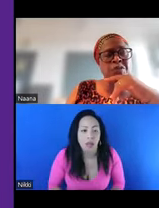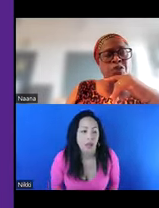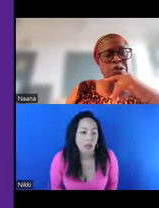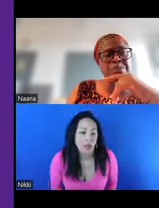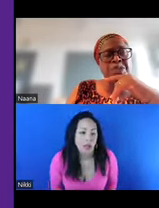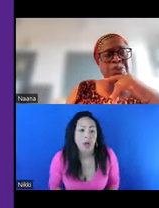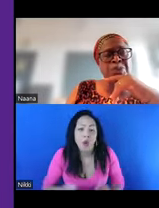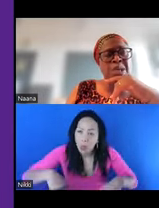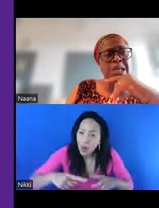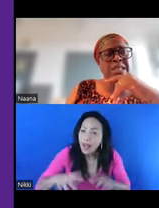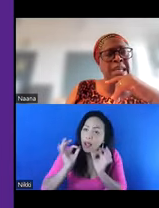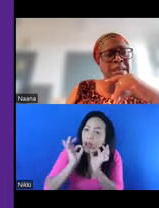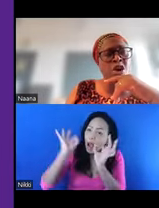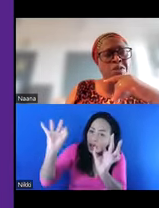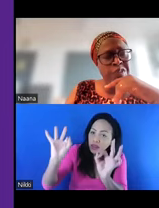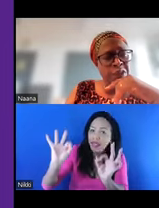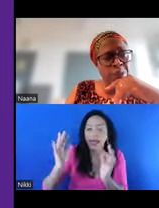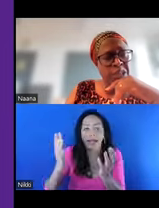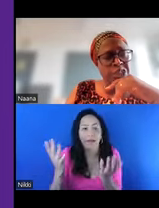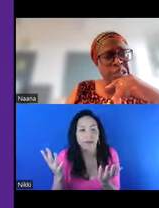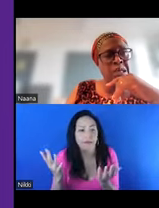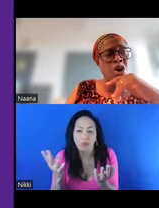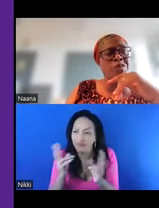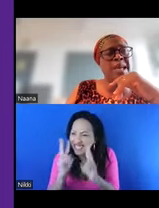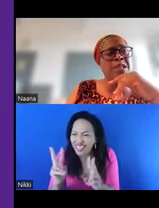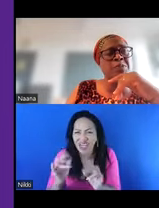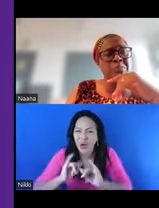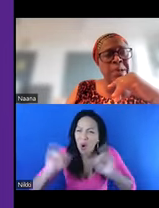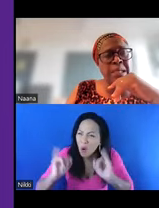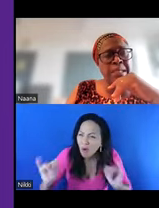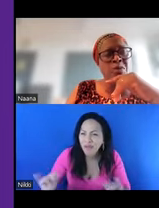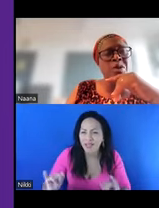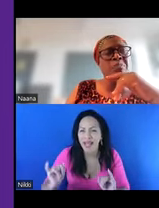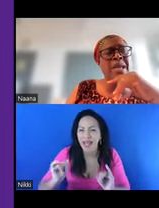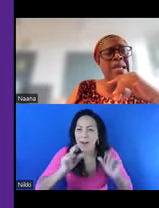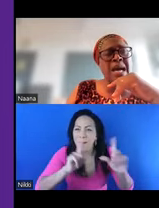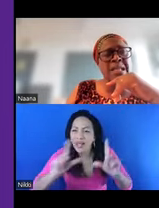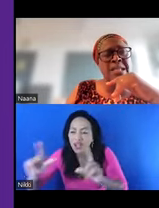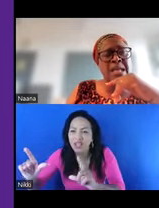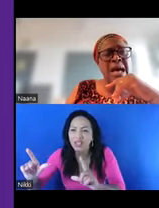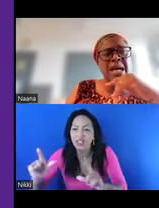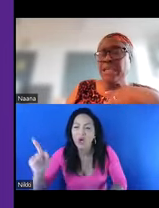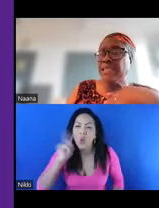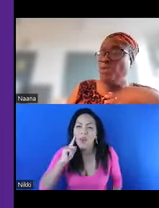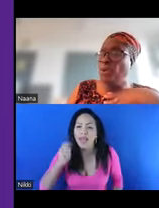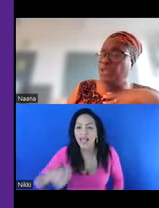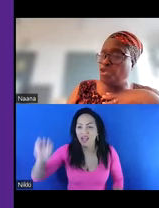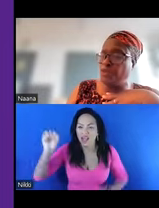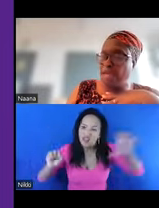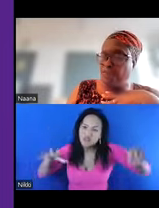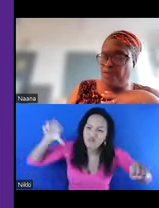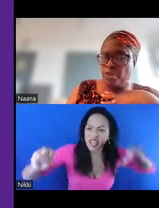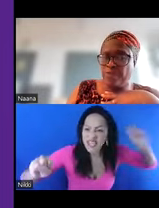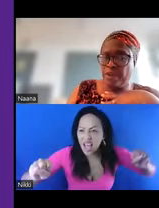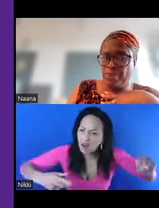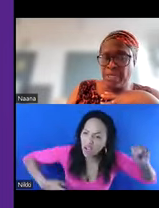asking for, you know, seeing horrific pictures of girls being pinned down, being cut and things that we wouldn't